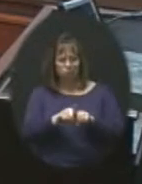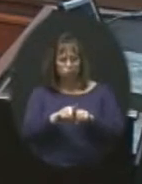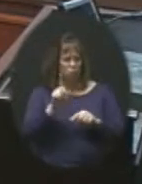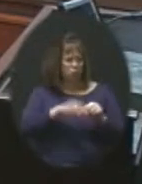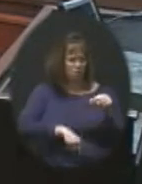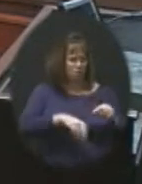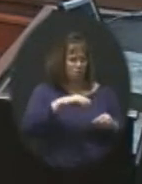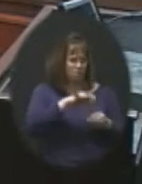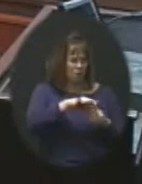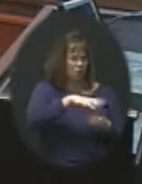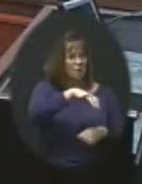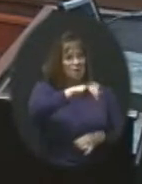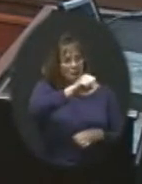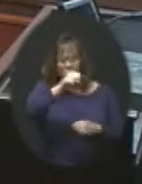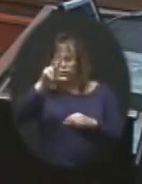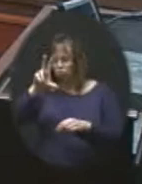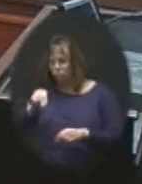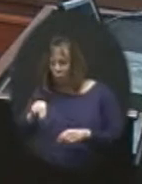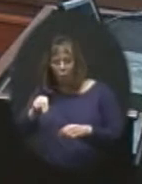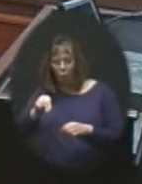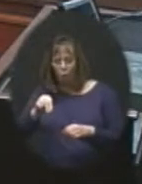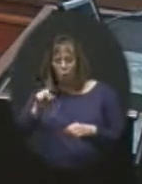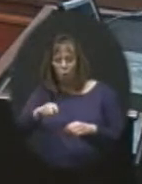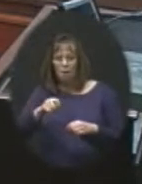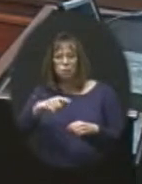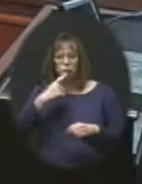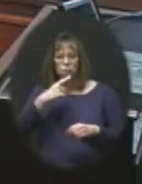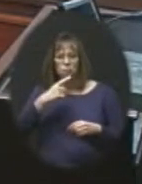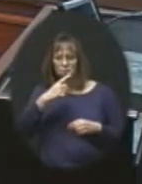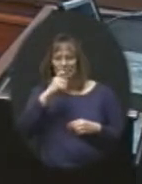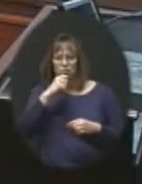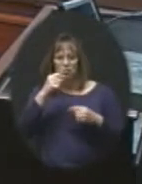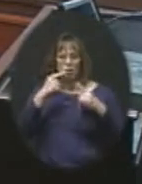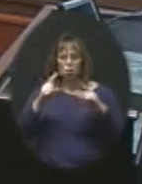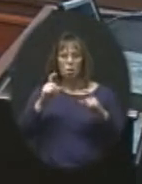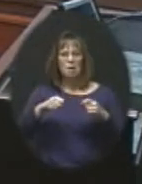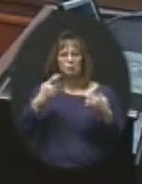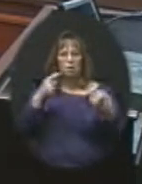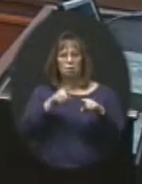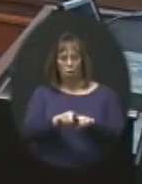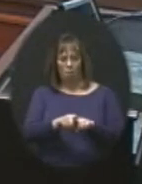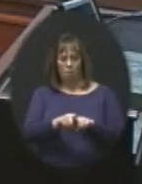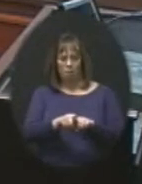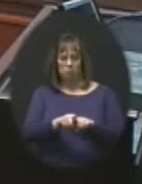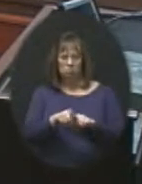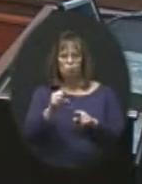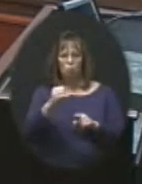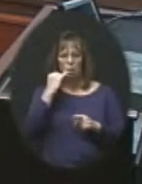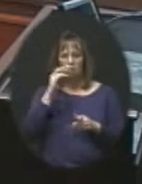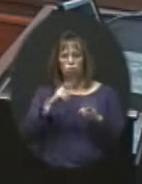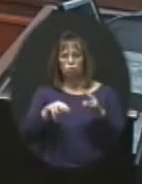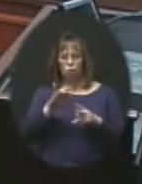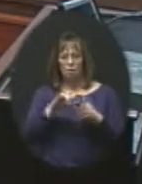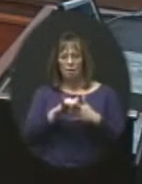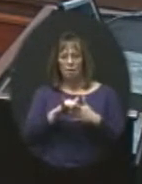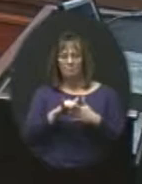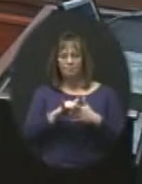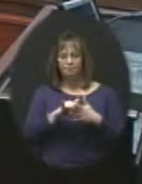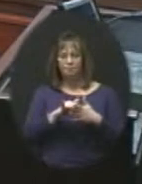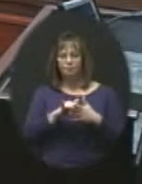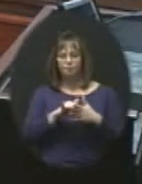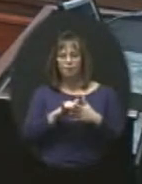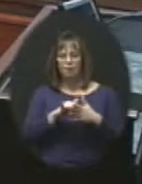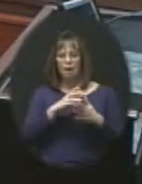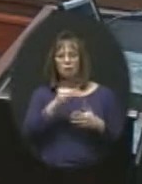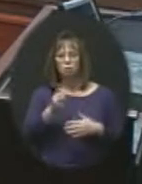yes for this, no for that. You couldn't vote no for this and yes for that because it wasn't going to work. There had to be a compromise. So if you look at this and